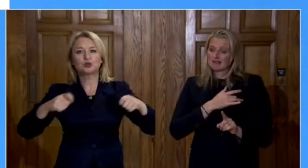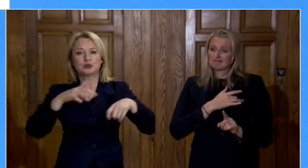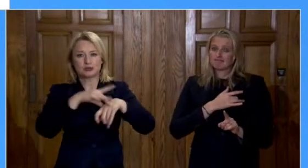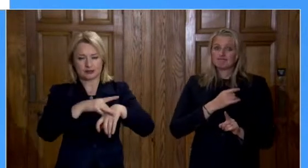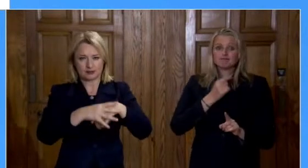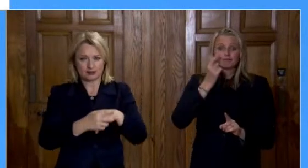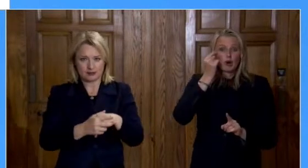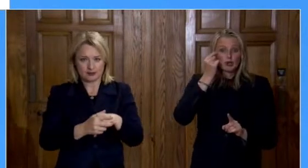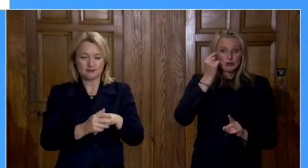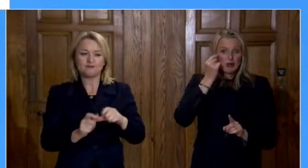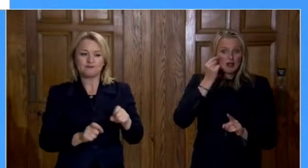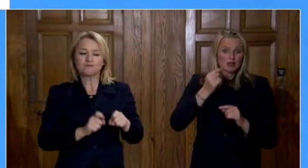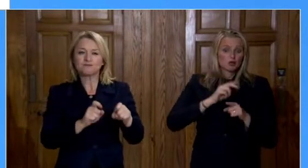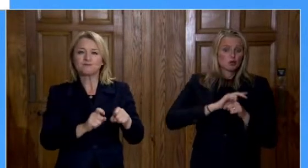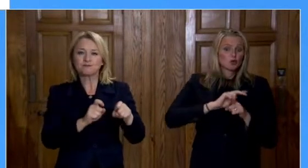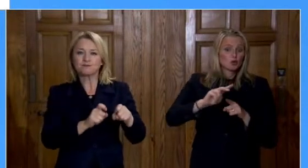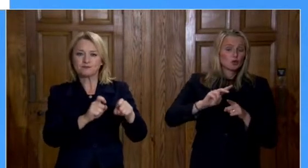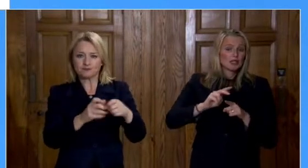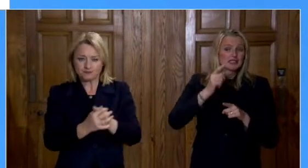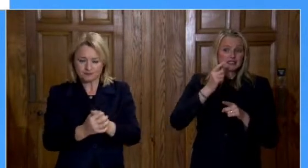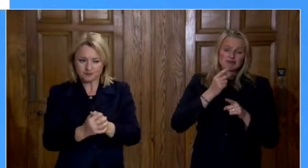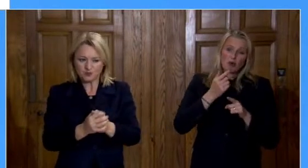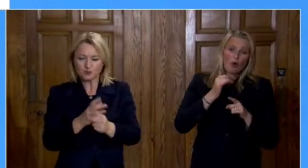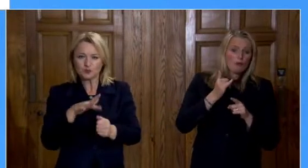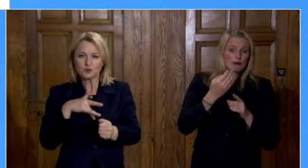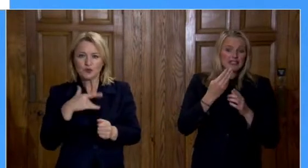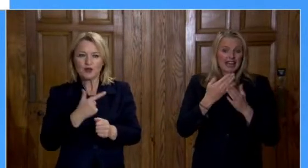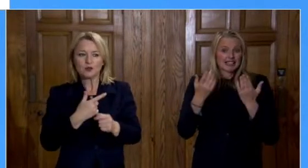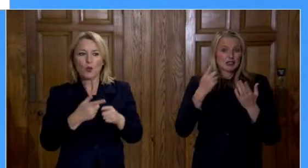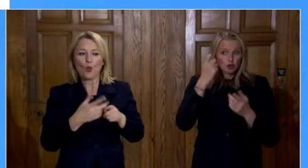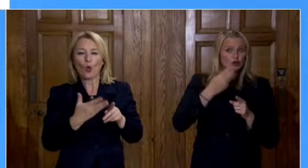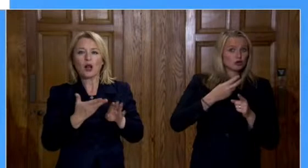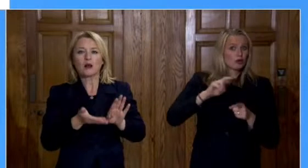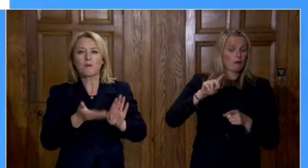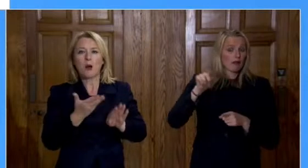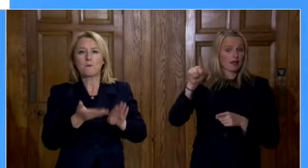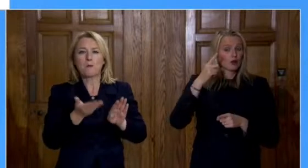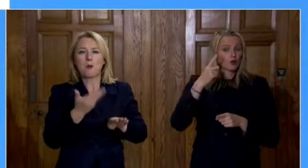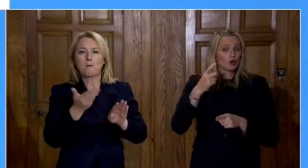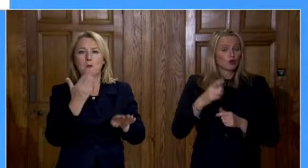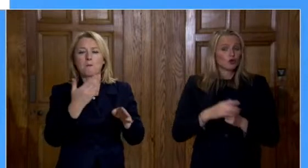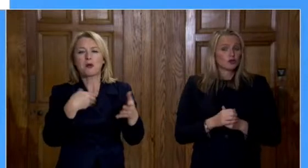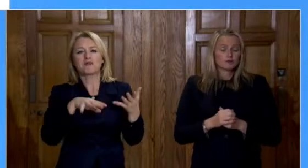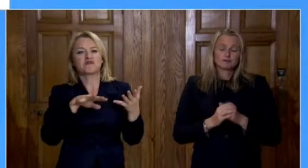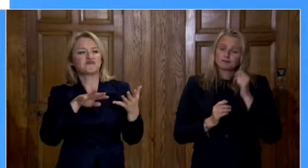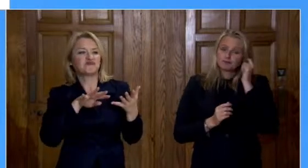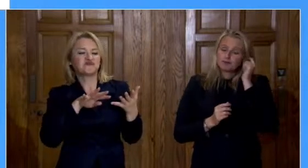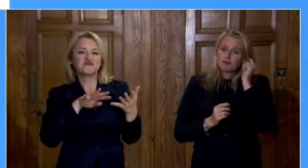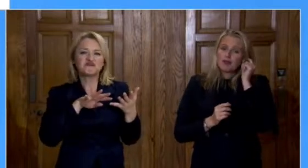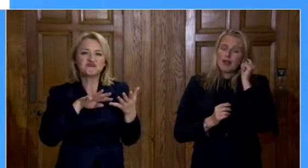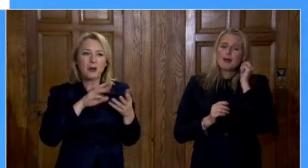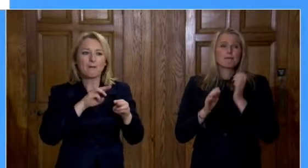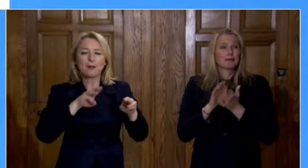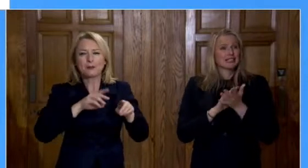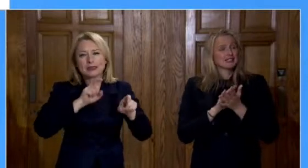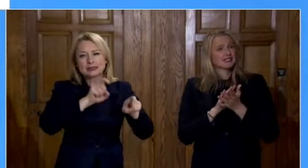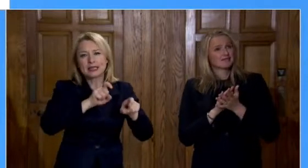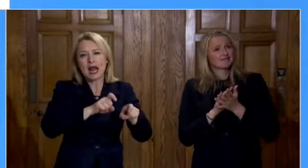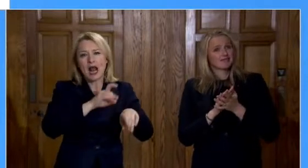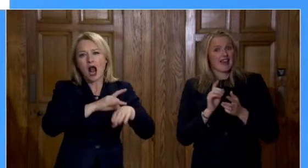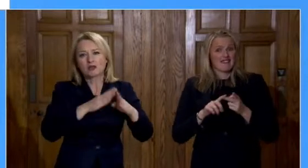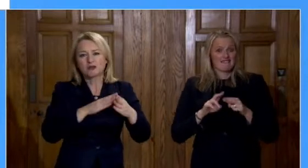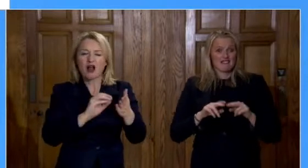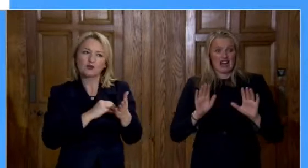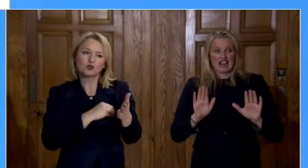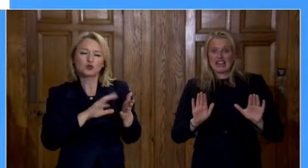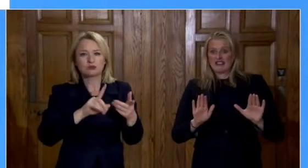days, possibly as low as nine days at present. What that means is that we would reach, if things went